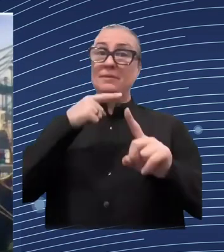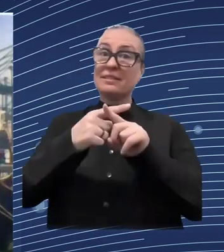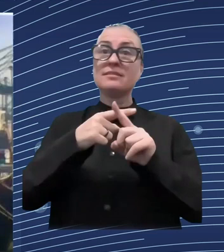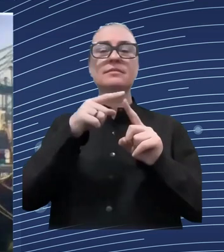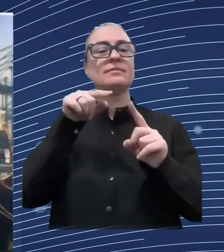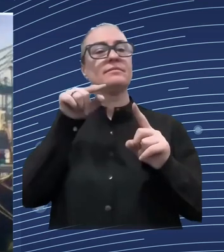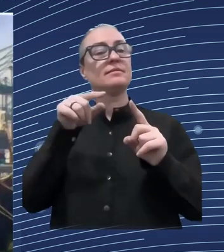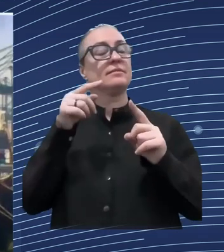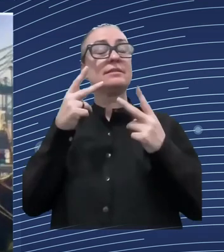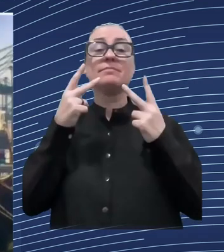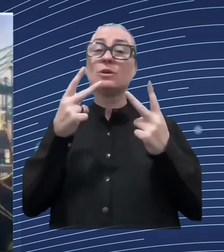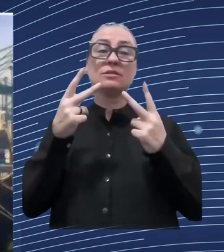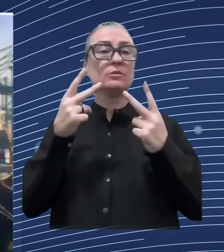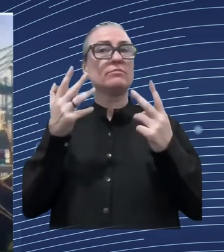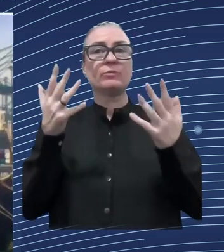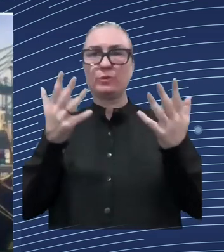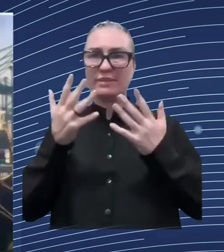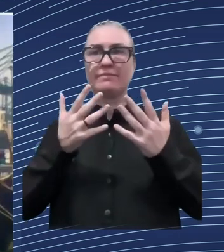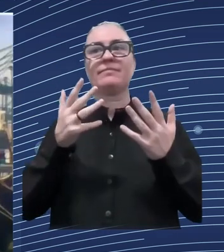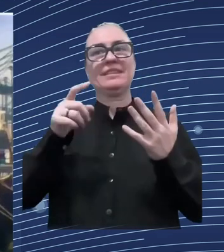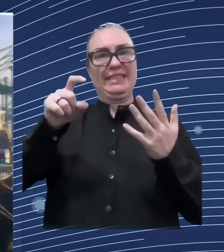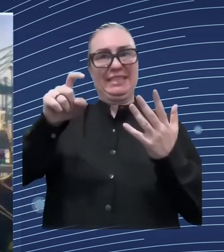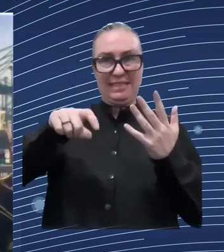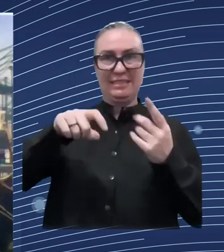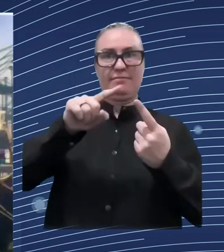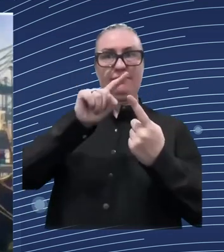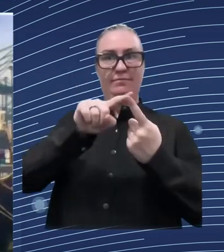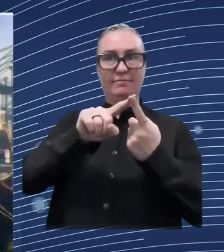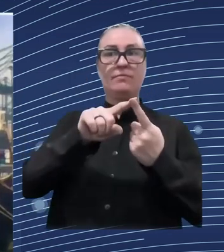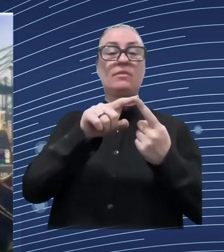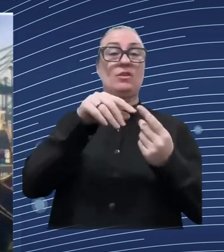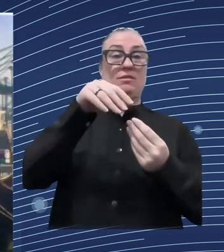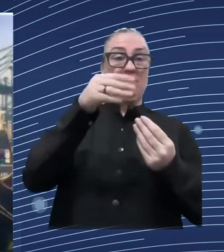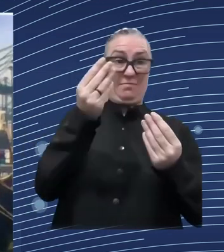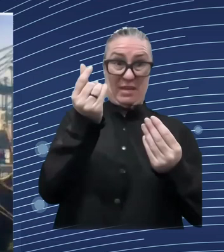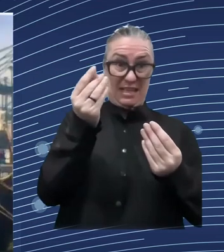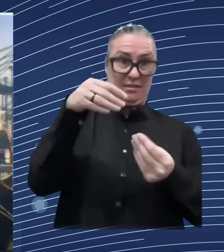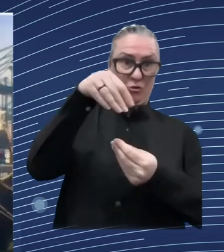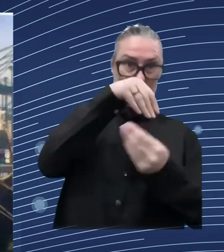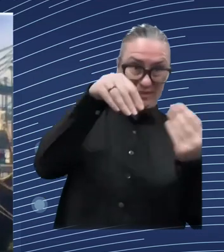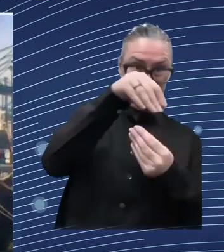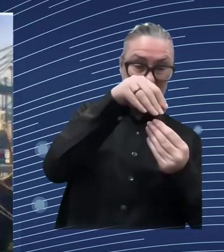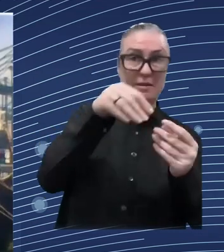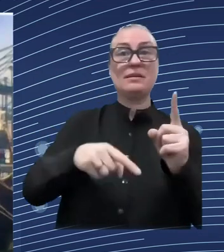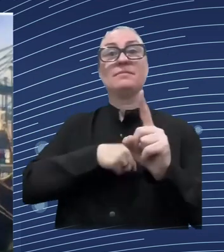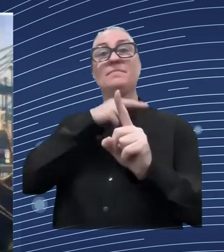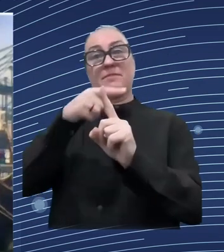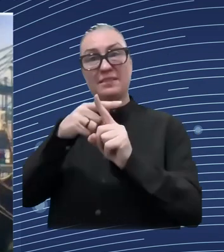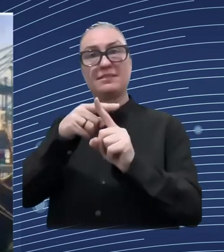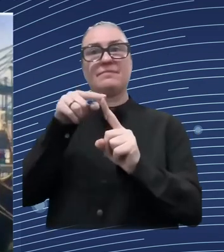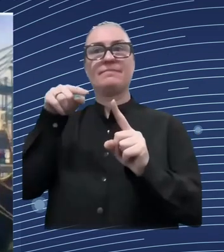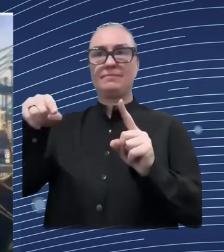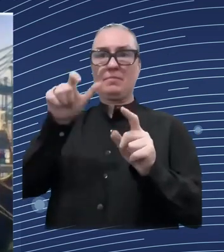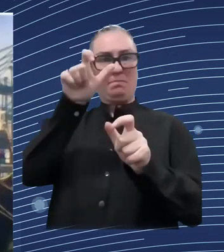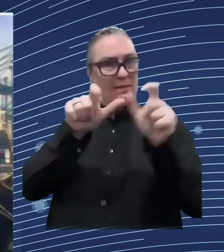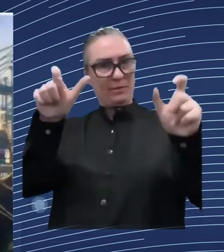this is not an area where we have as much eua key as in other areas but it's an area where we're working very closely with them to